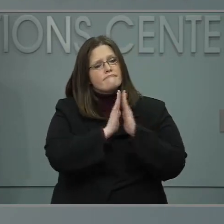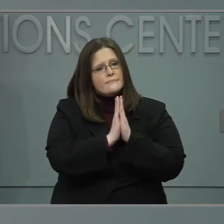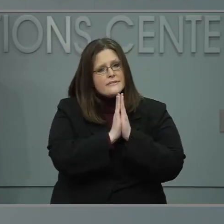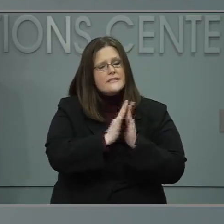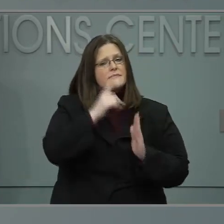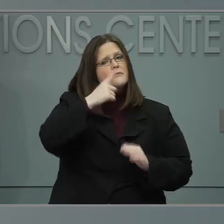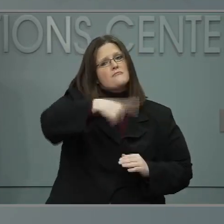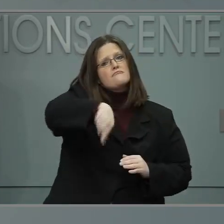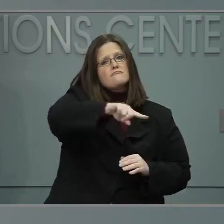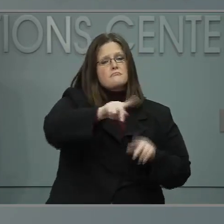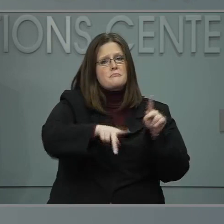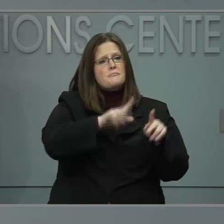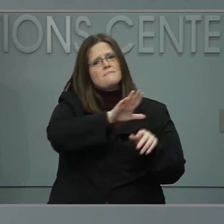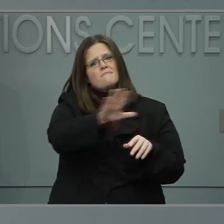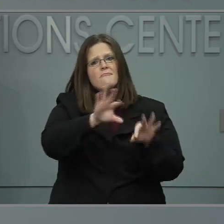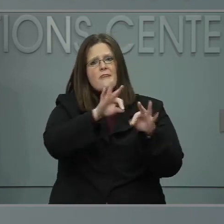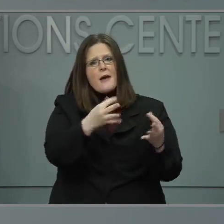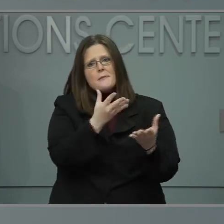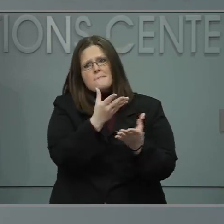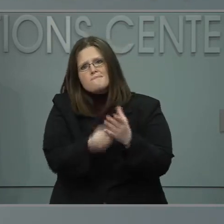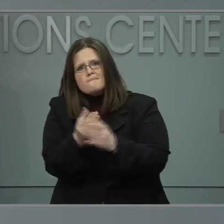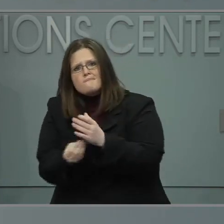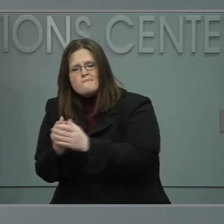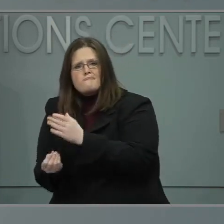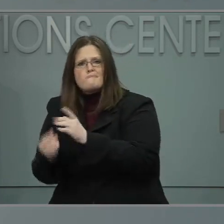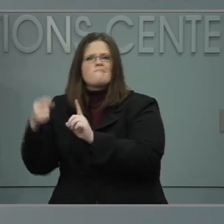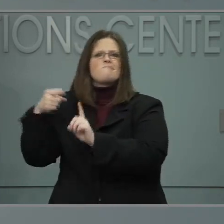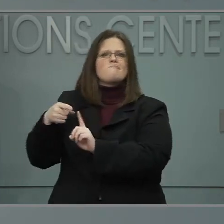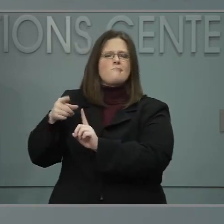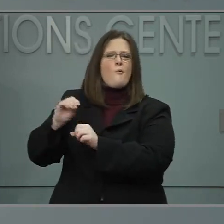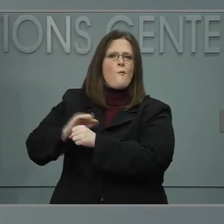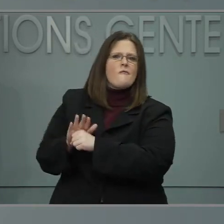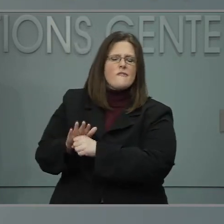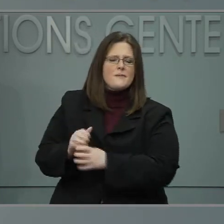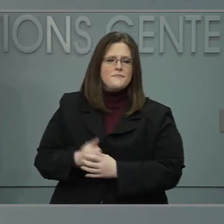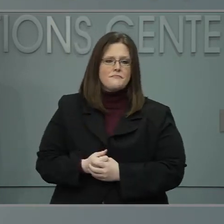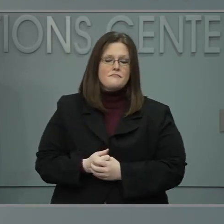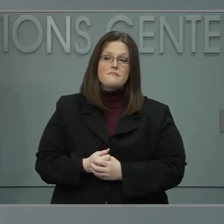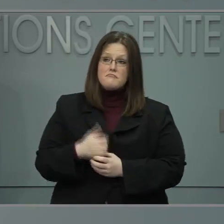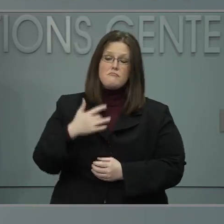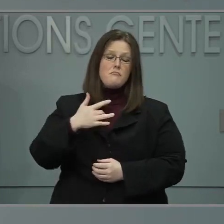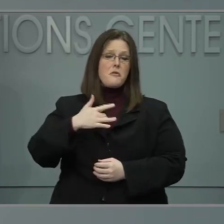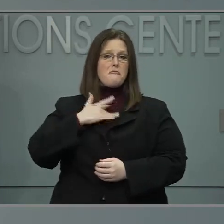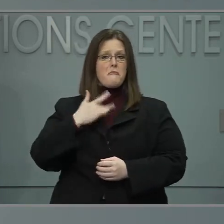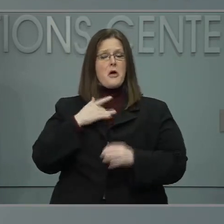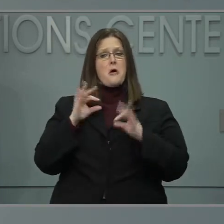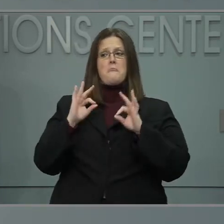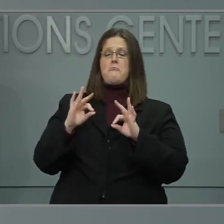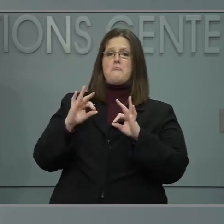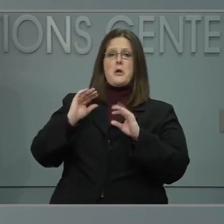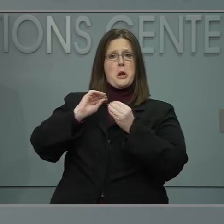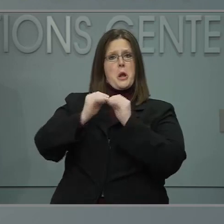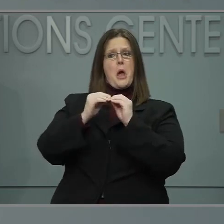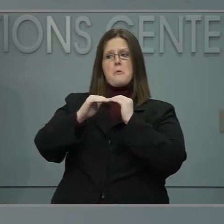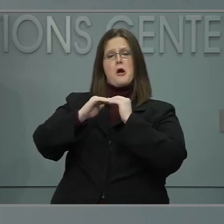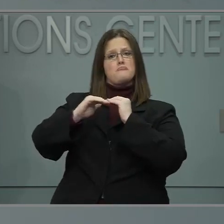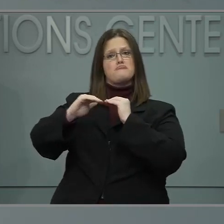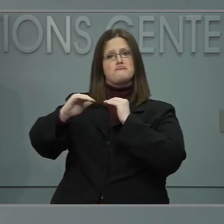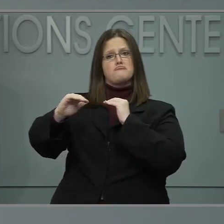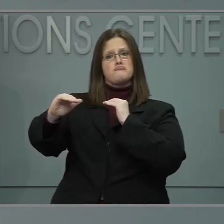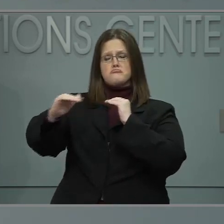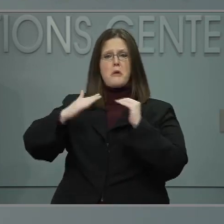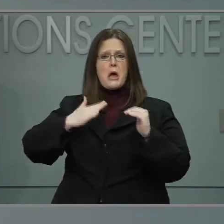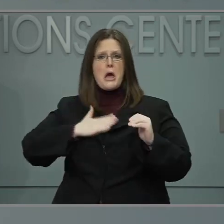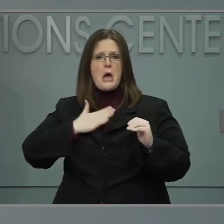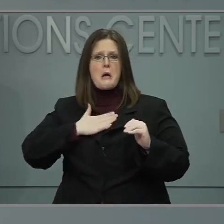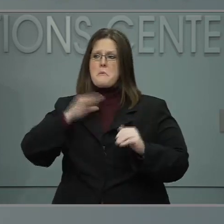remain stable which is good and we're encouraged to see a continued decline in our hospitalizations and percentage of positive